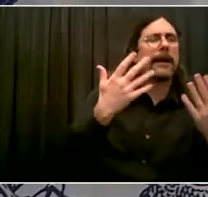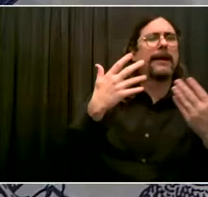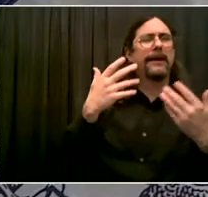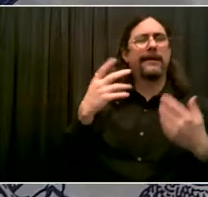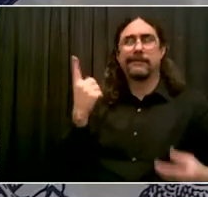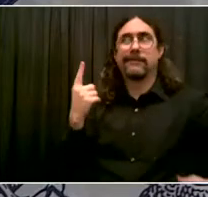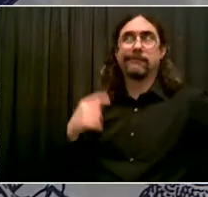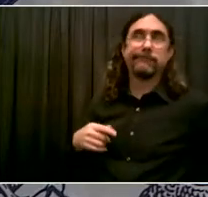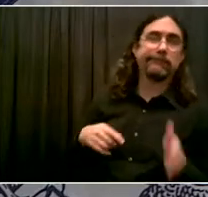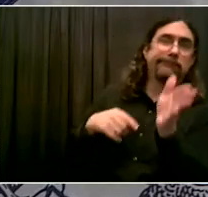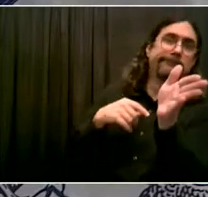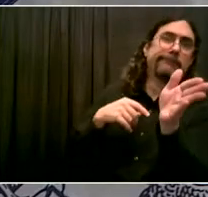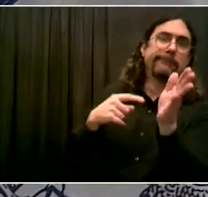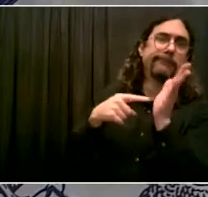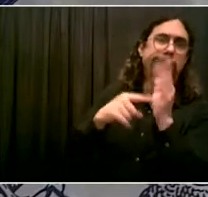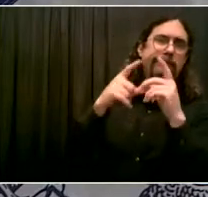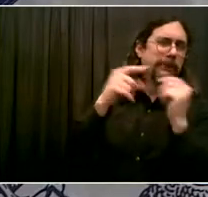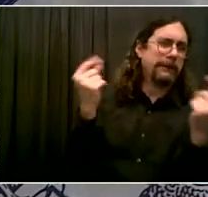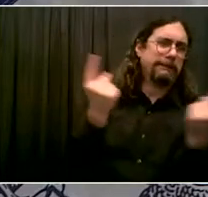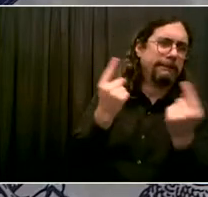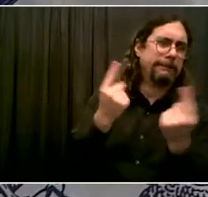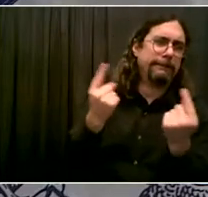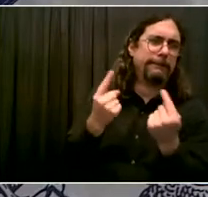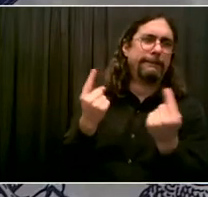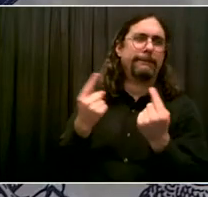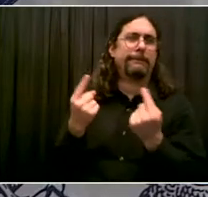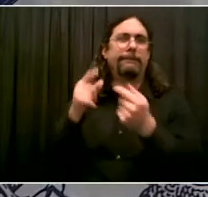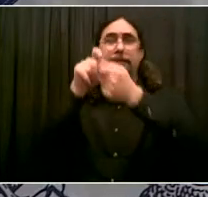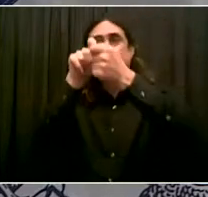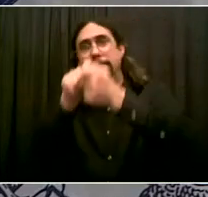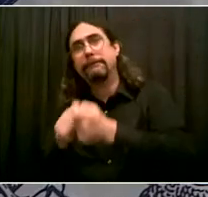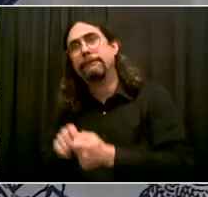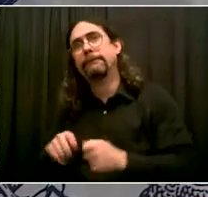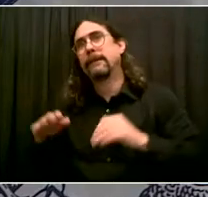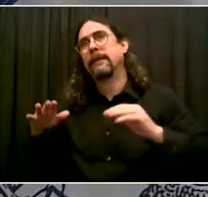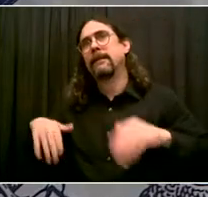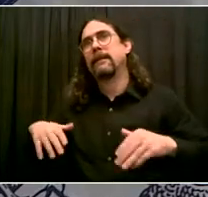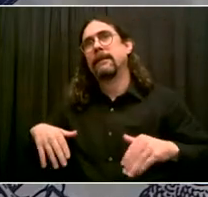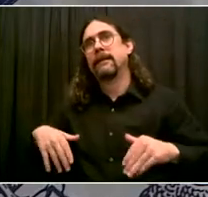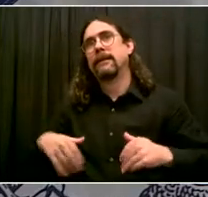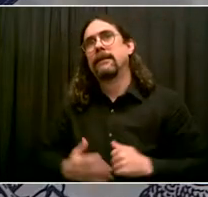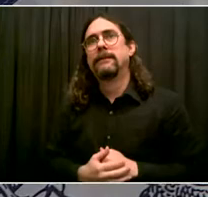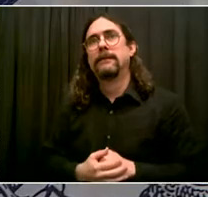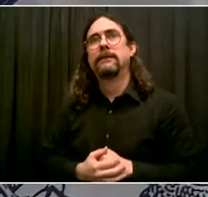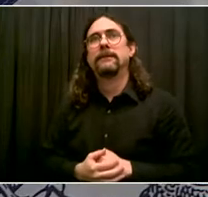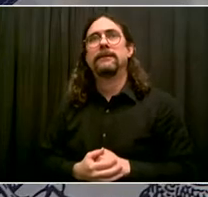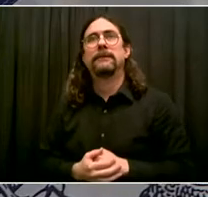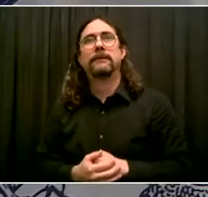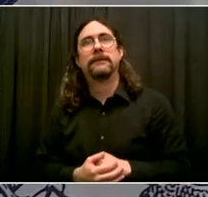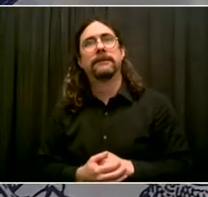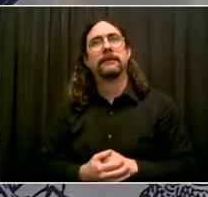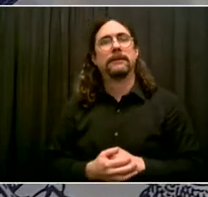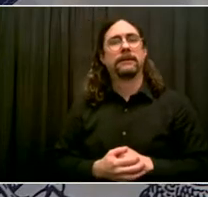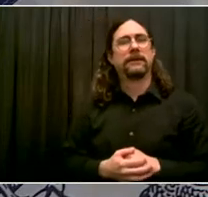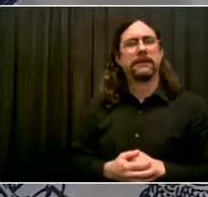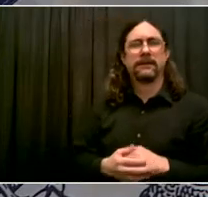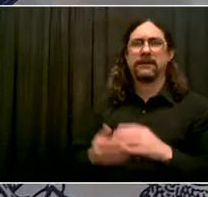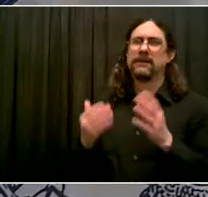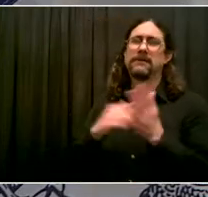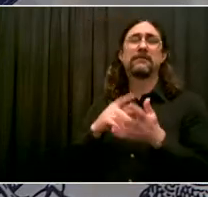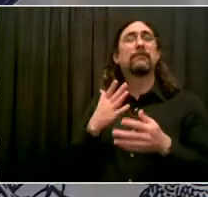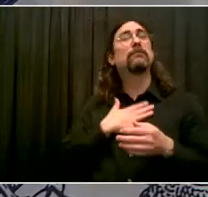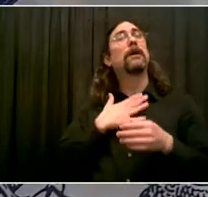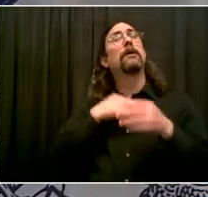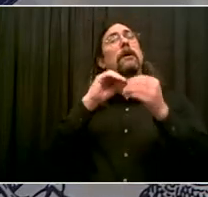This we've needed so much more supply. This is going to allow us to get a lot more supply. And second, one dose and you're done.